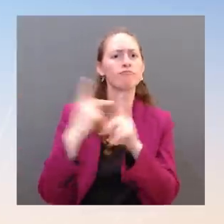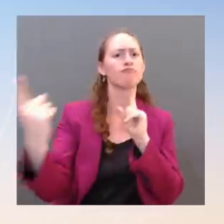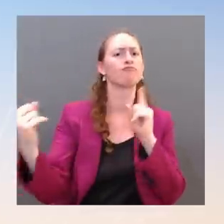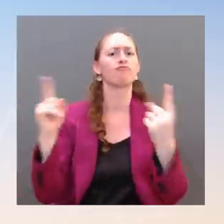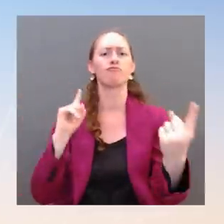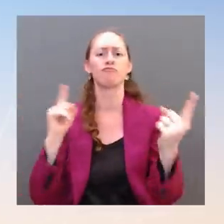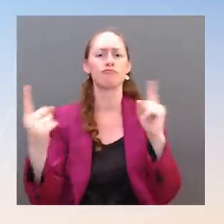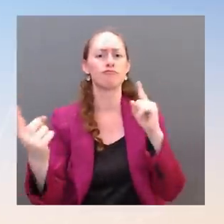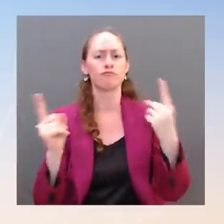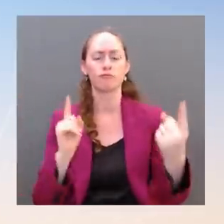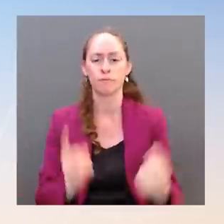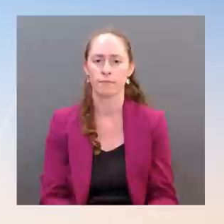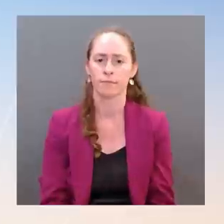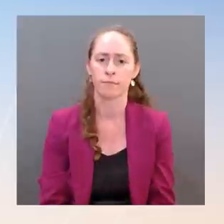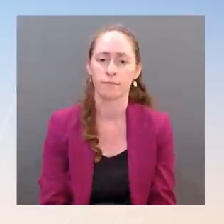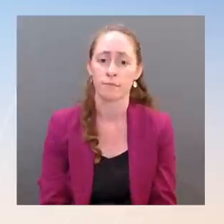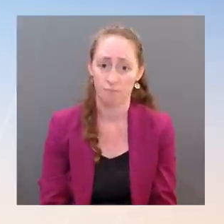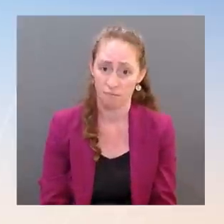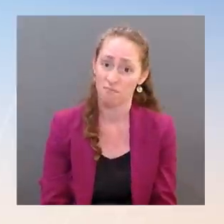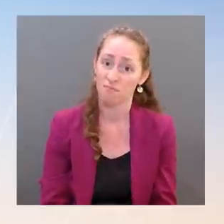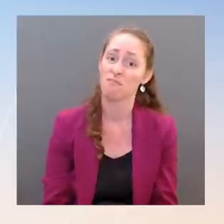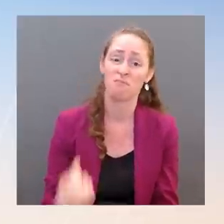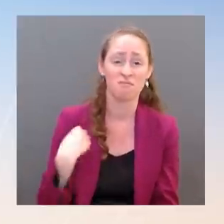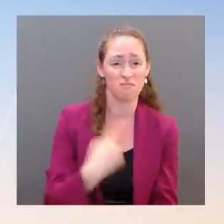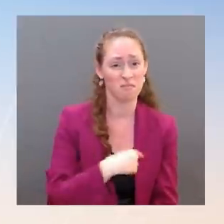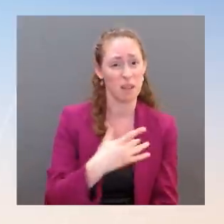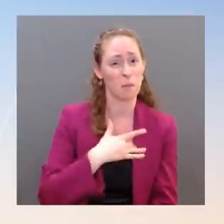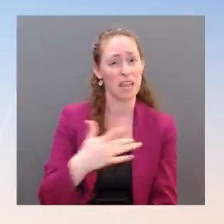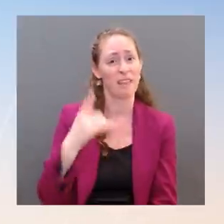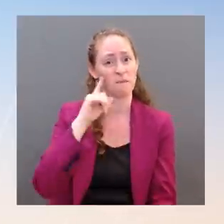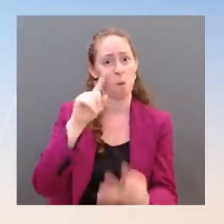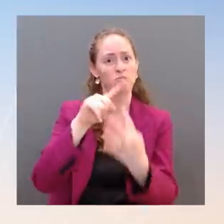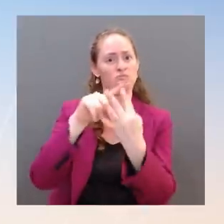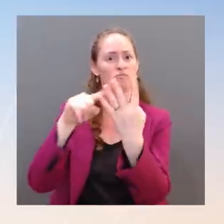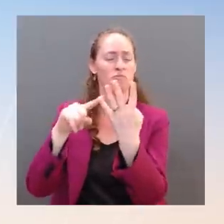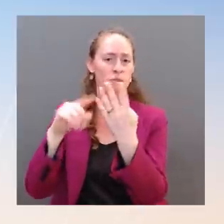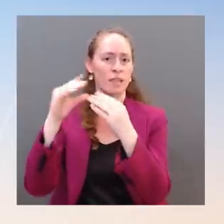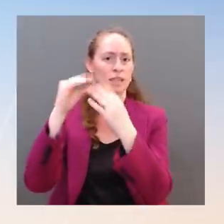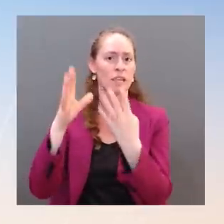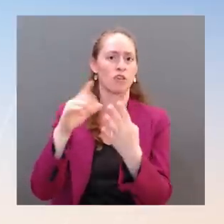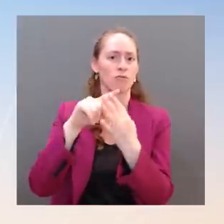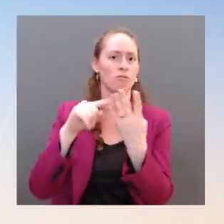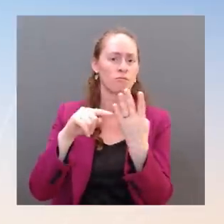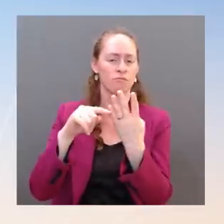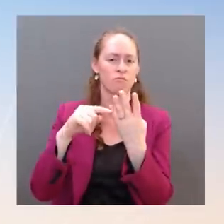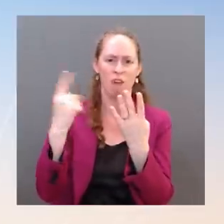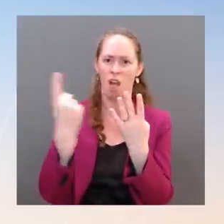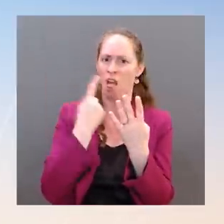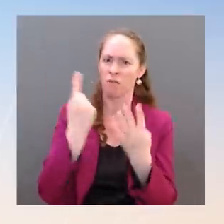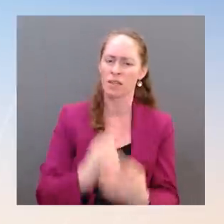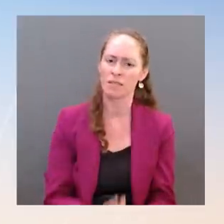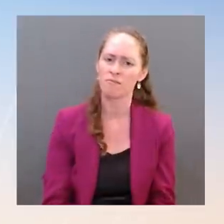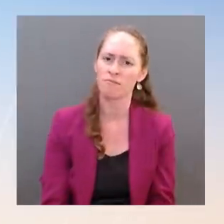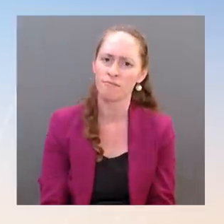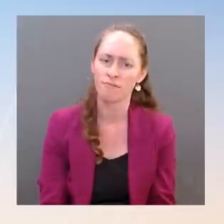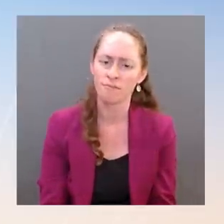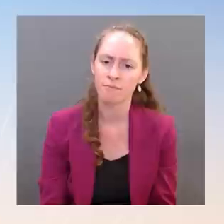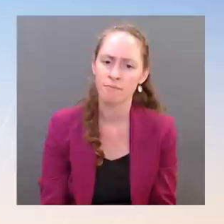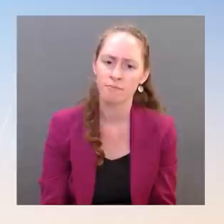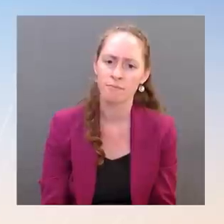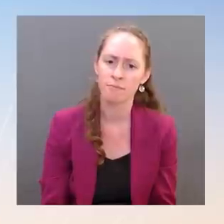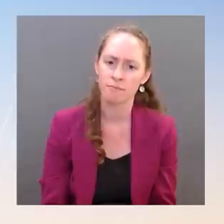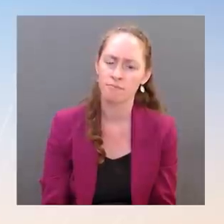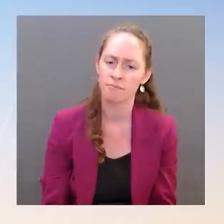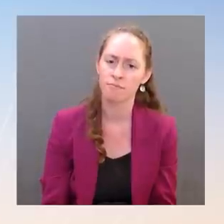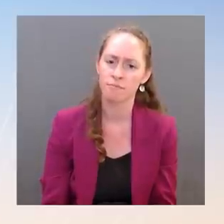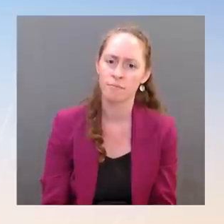just to make sure that we just take that that extra added step there. Look, you know, the close contact is as it's deemed